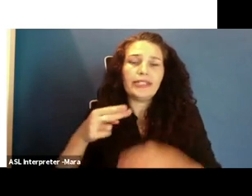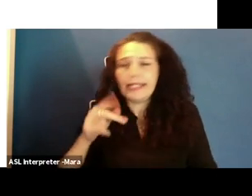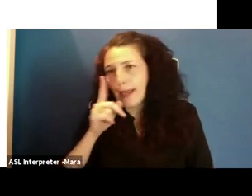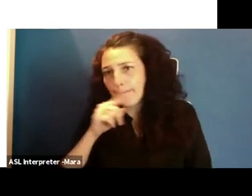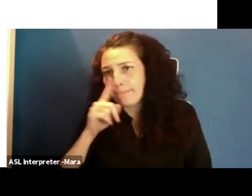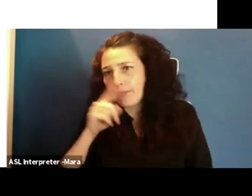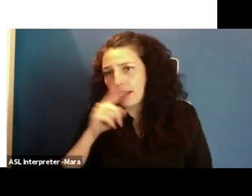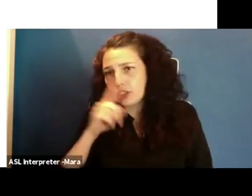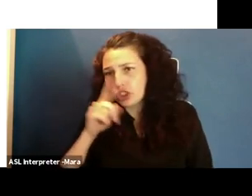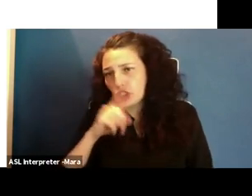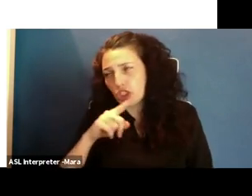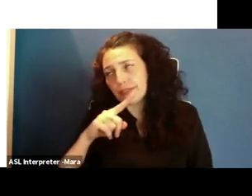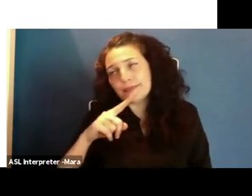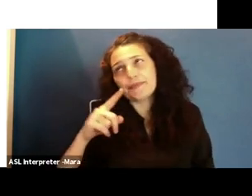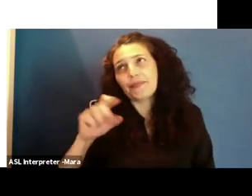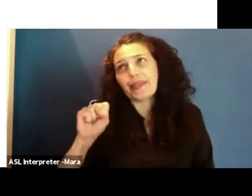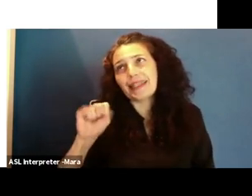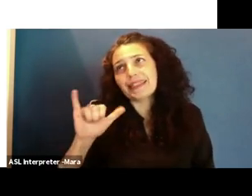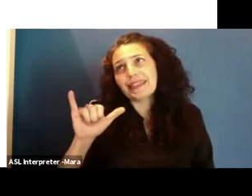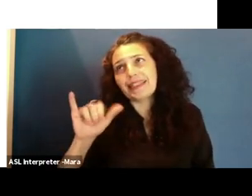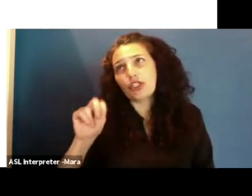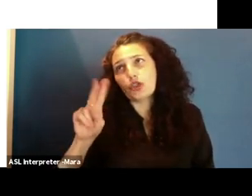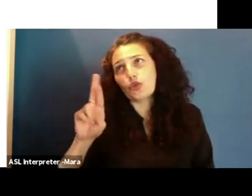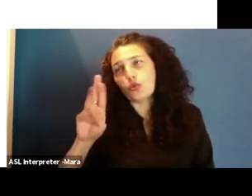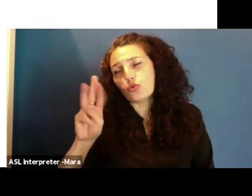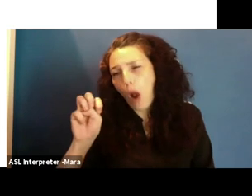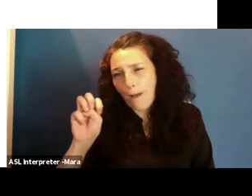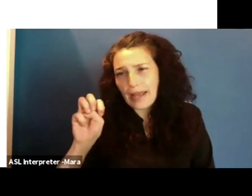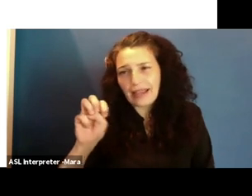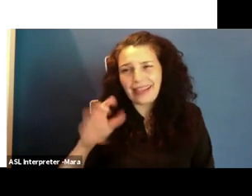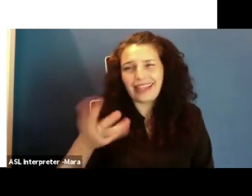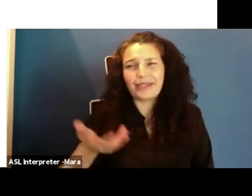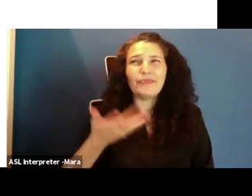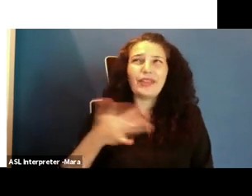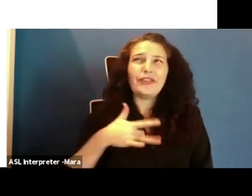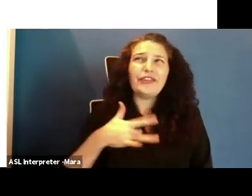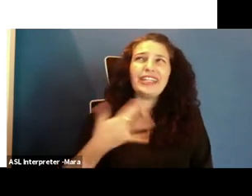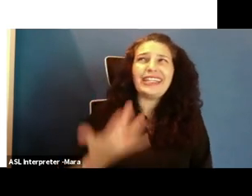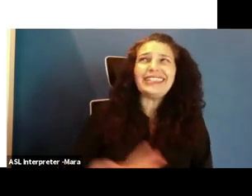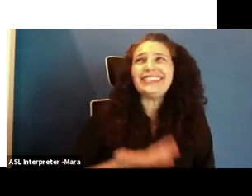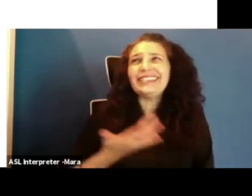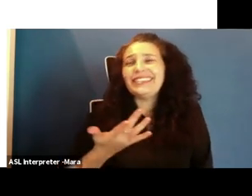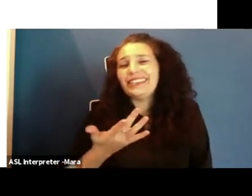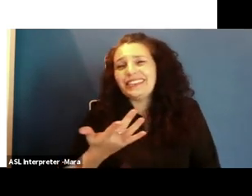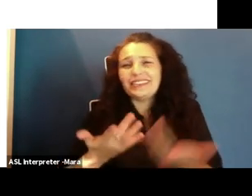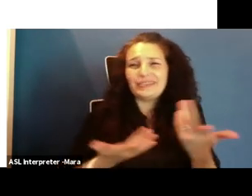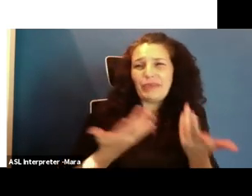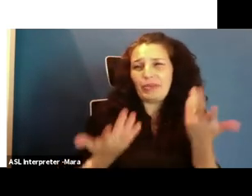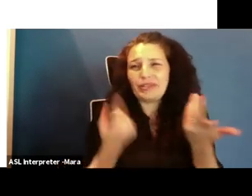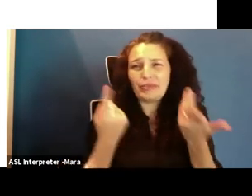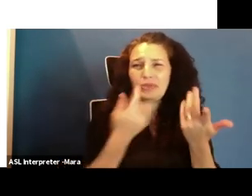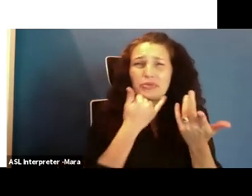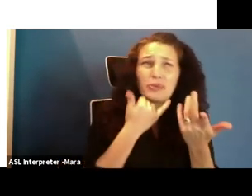we've done all the things that indicate that we do. That is a normal feeling, but as I mentioned before, with the support system, having